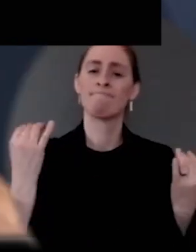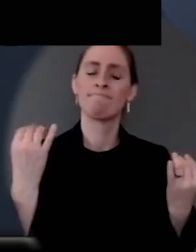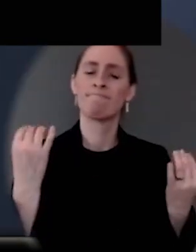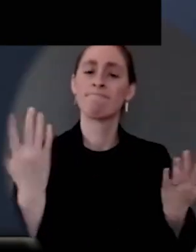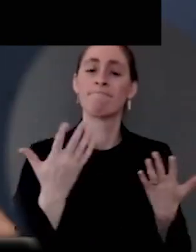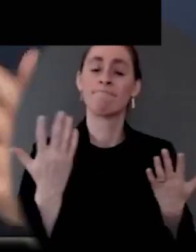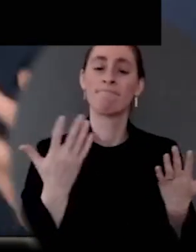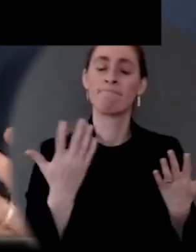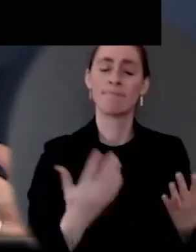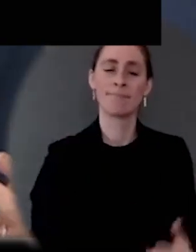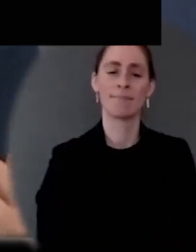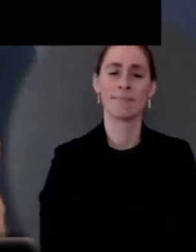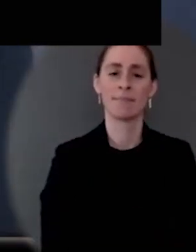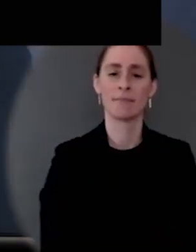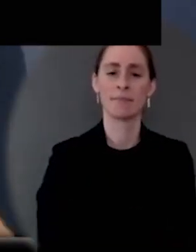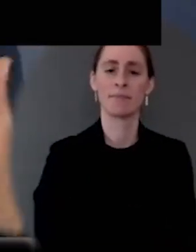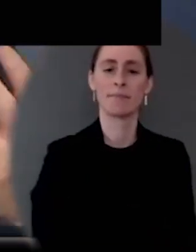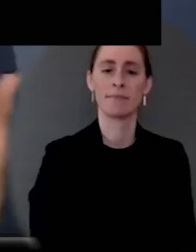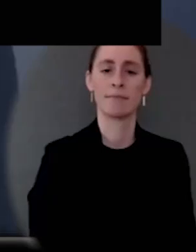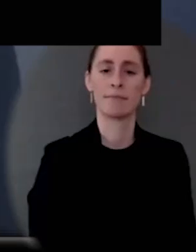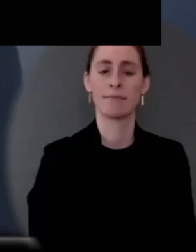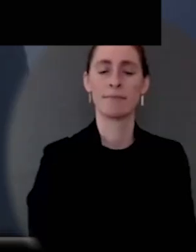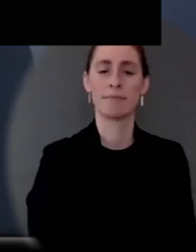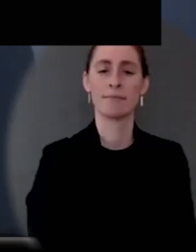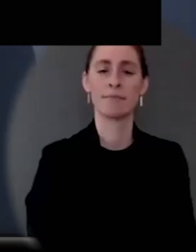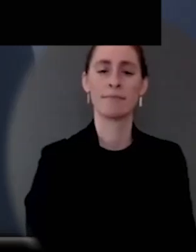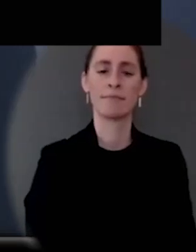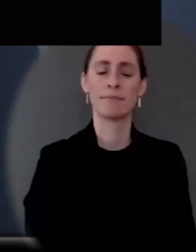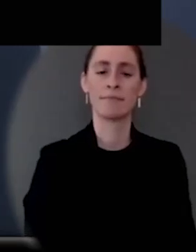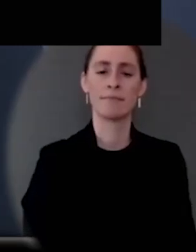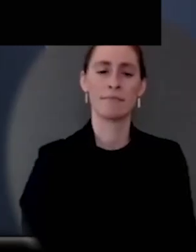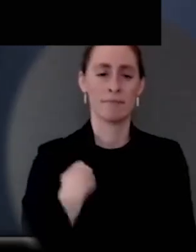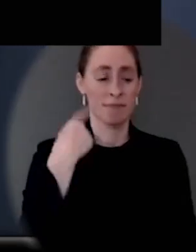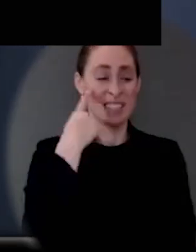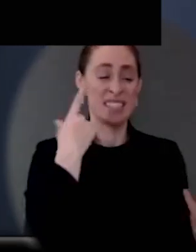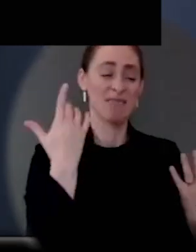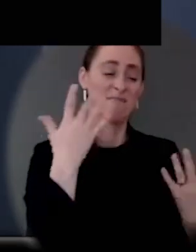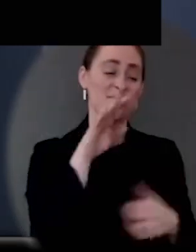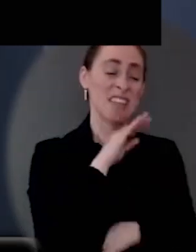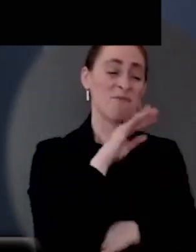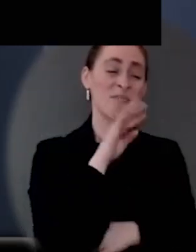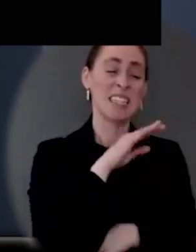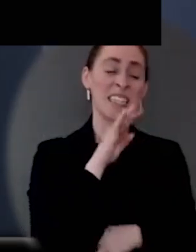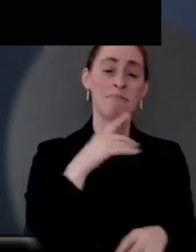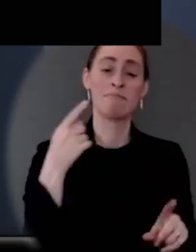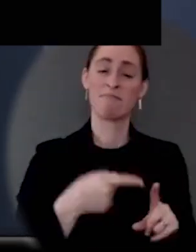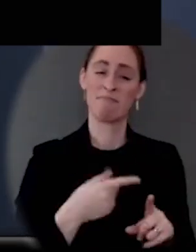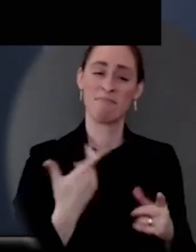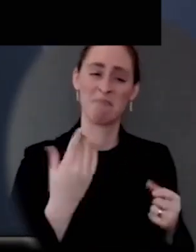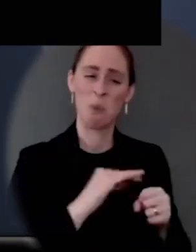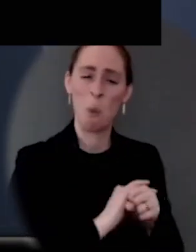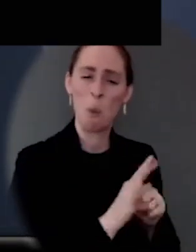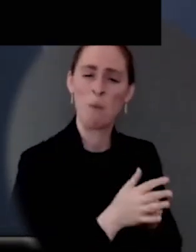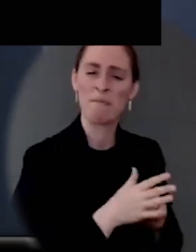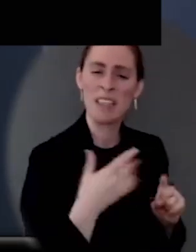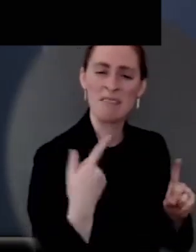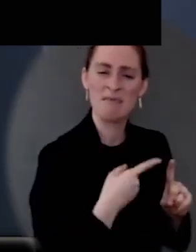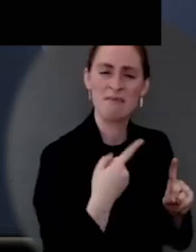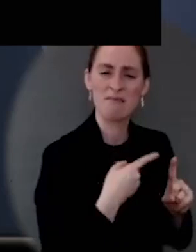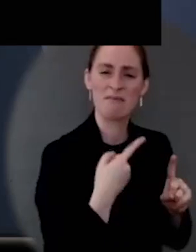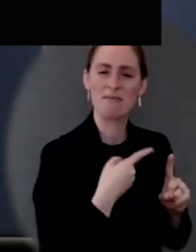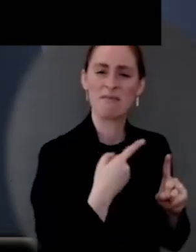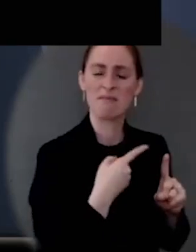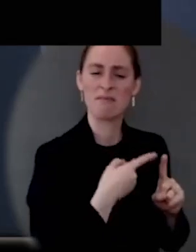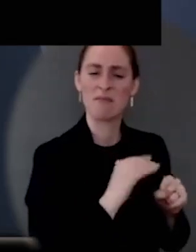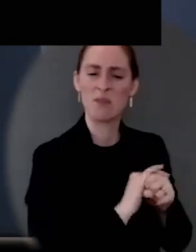experiencing things in the country right now is related to COVID. And the fact that COVID – we're still in a fight against this virus –